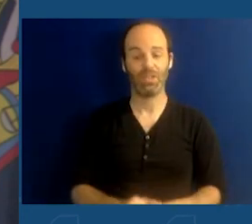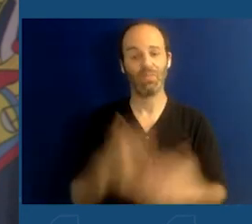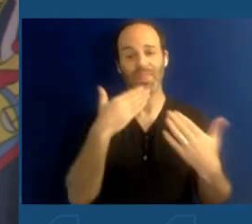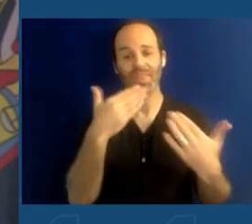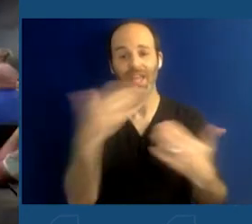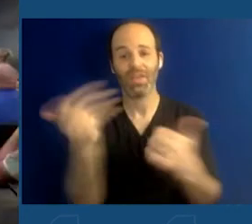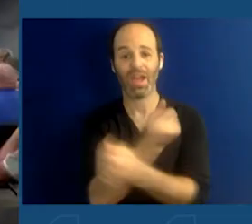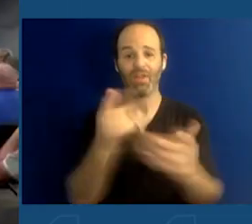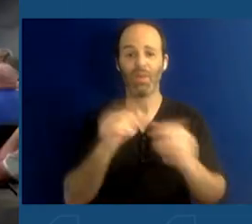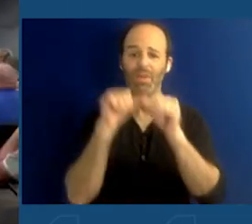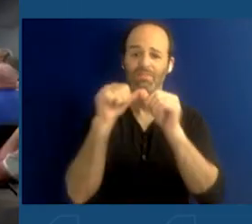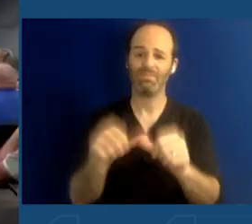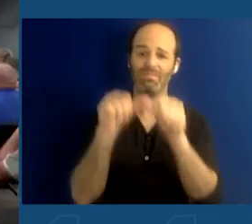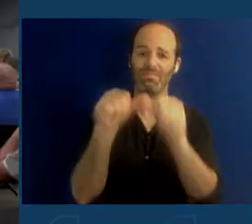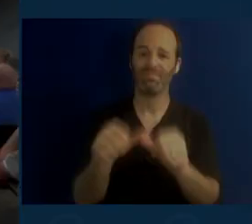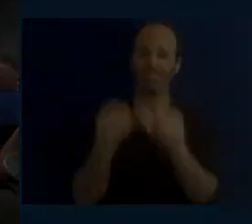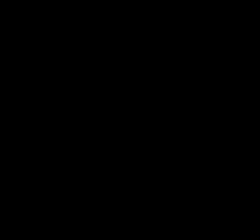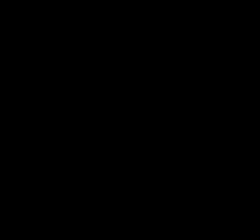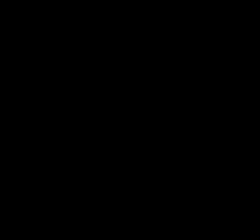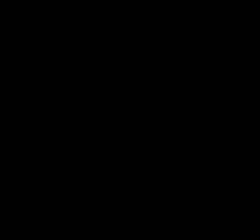Thank you, Governor. you, Governor. All right. All right.